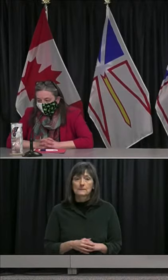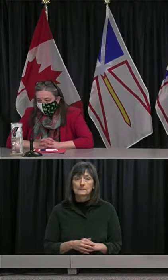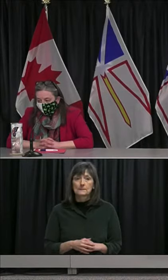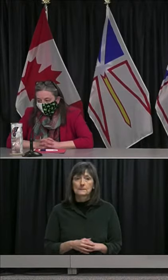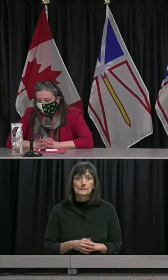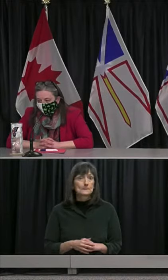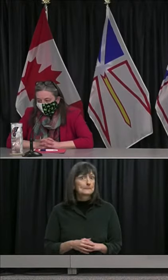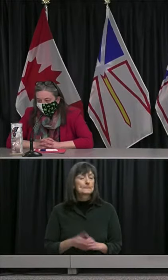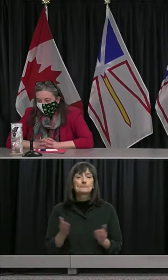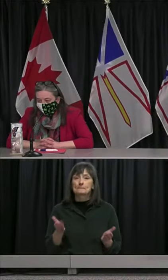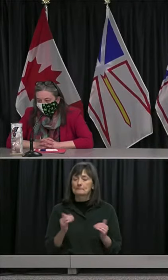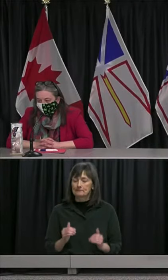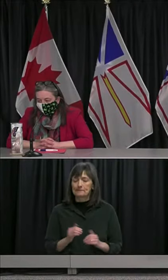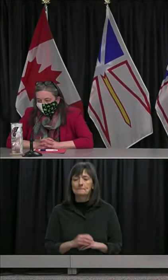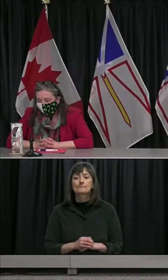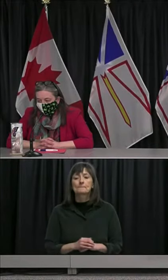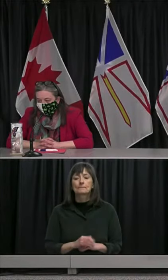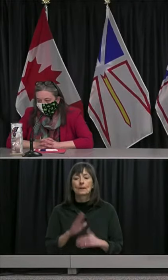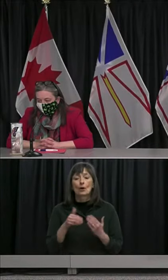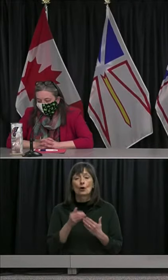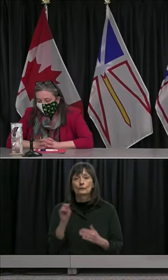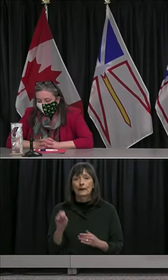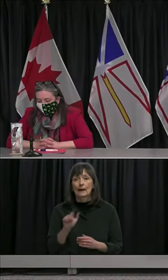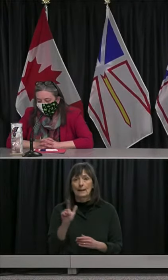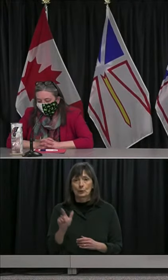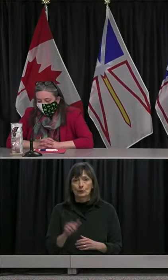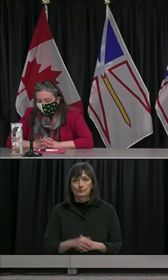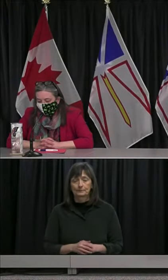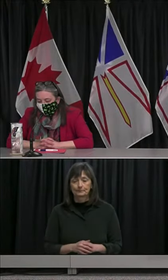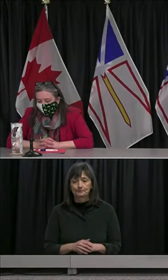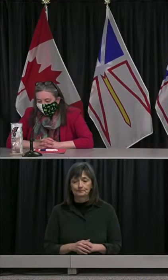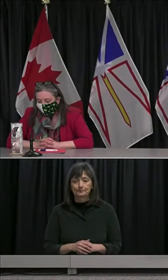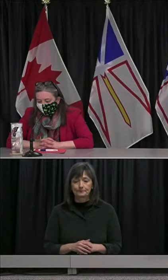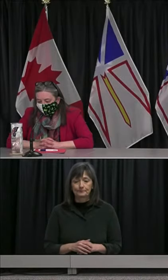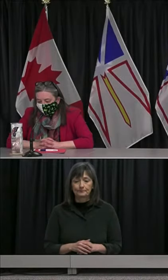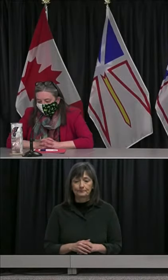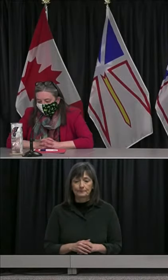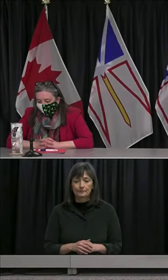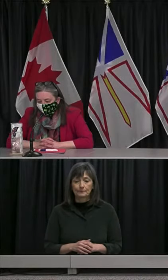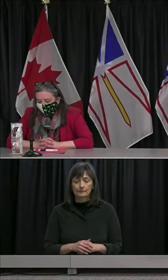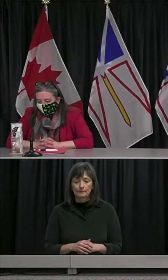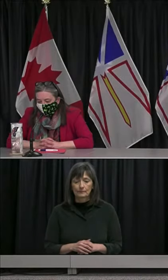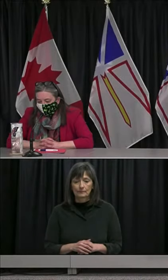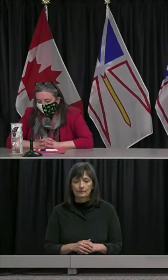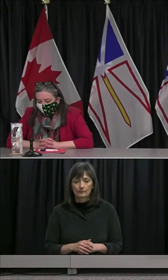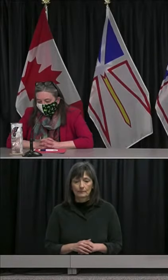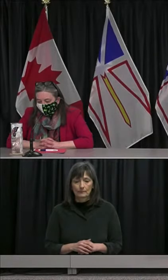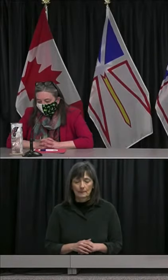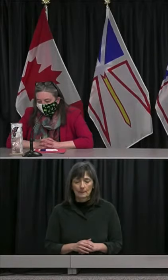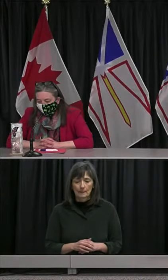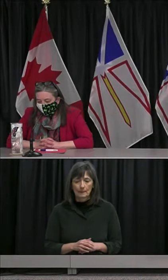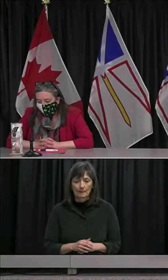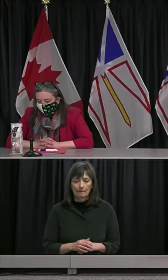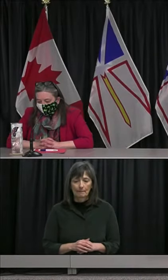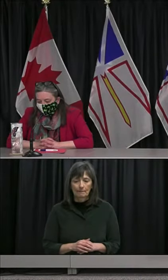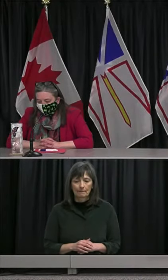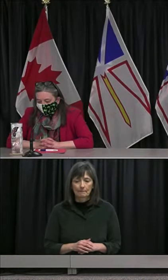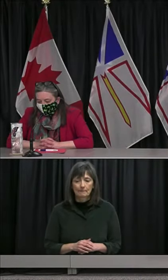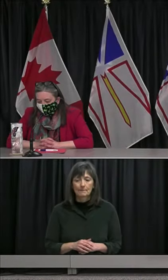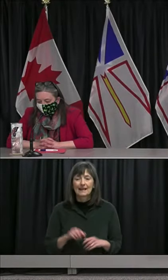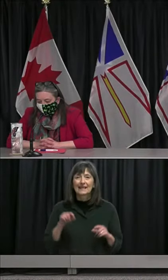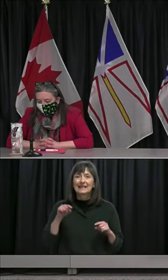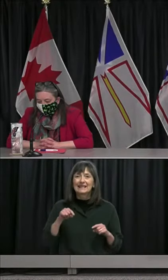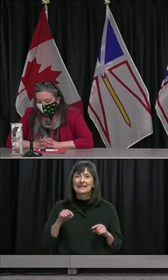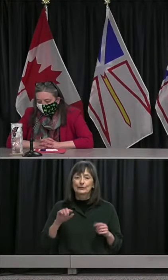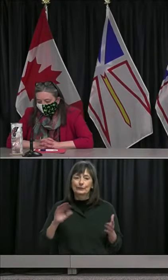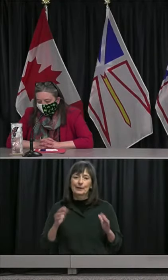okay our next questions are from Elizabeth Whitten with all Newfoundland Labrador please go ahead thank you compared to other provinces we've never